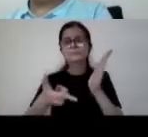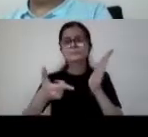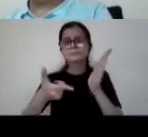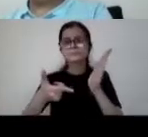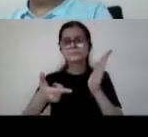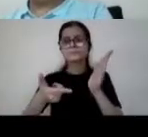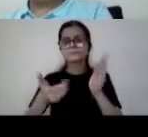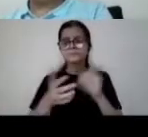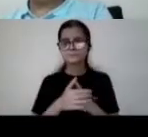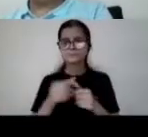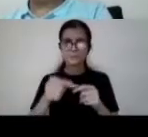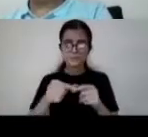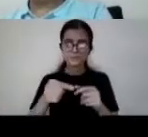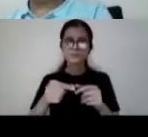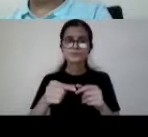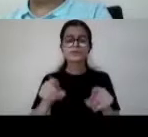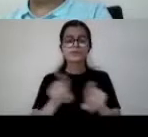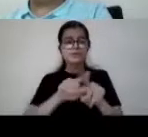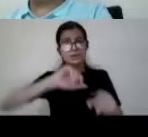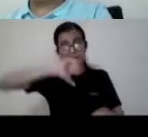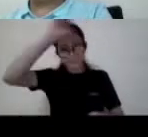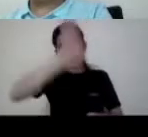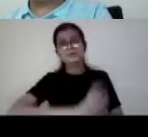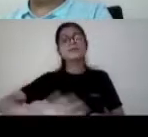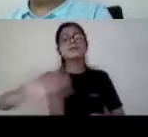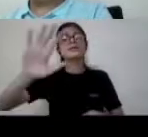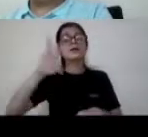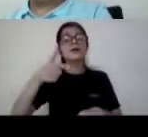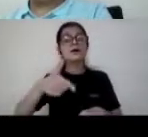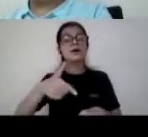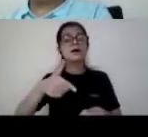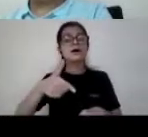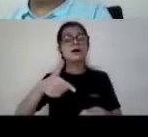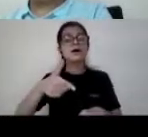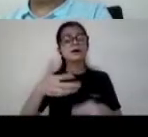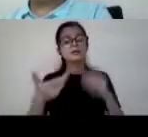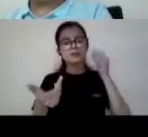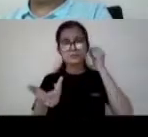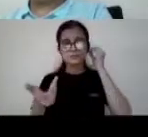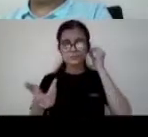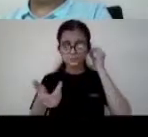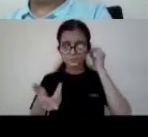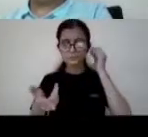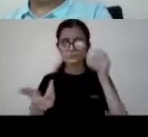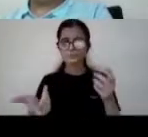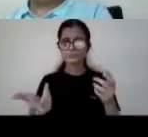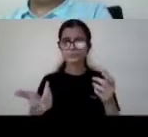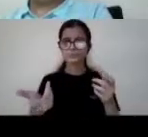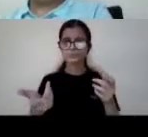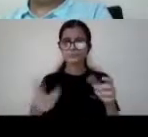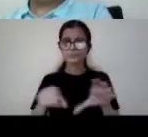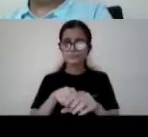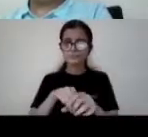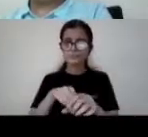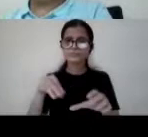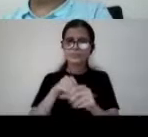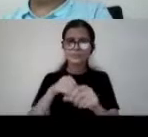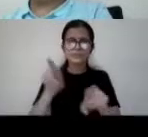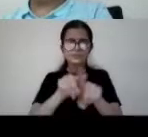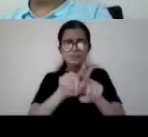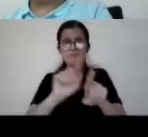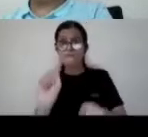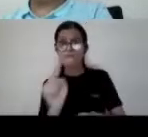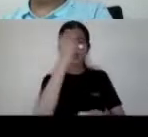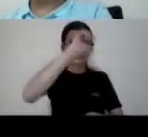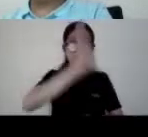uh india to actually get this um feather in the cap of uh becoming the first